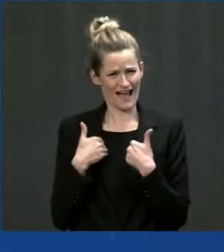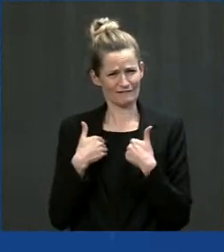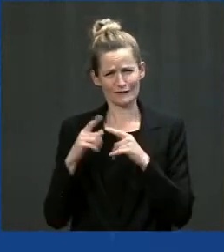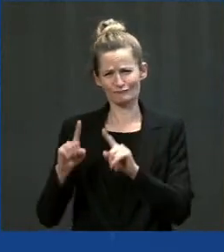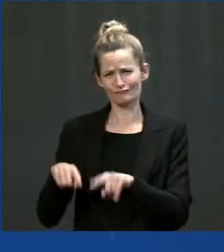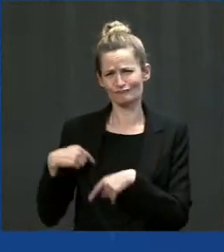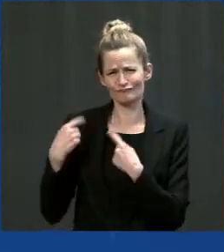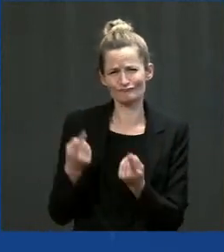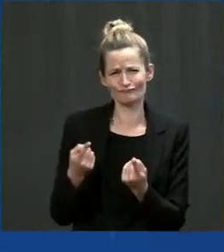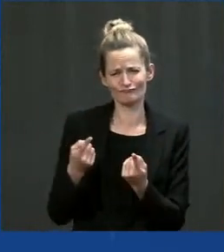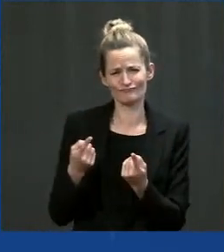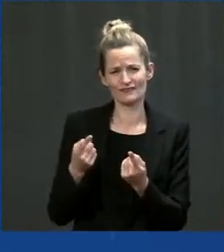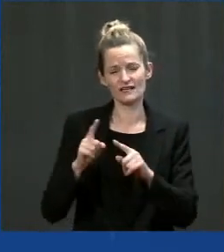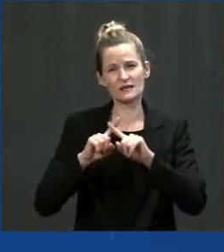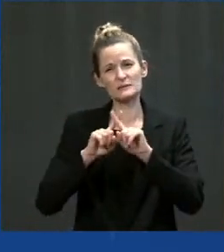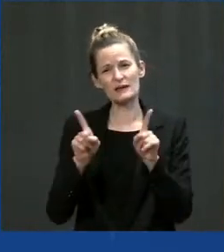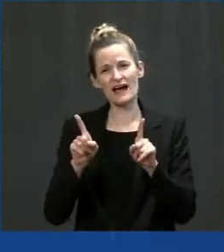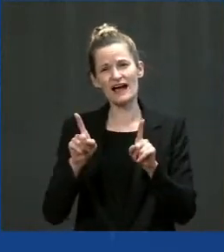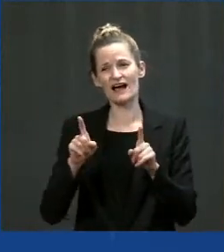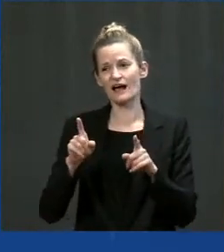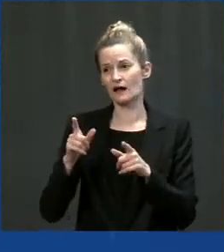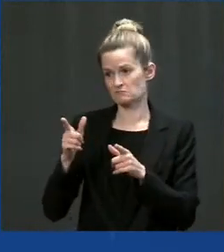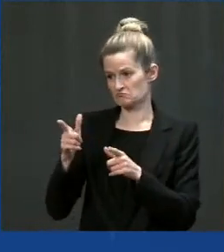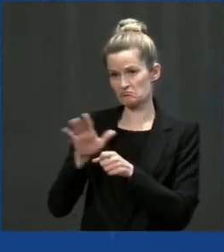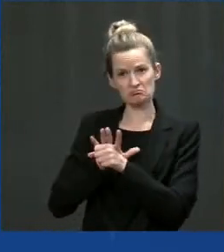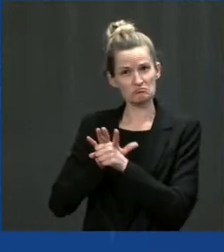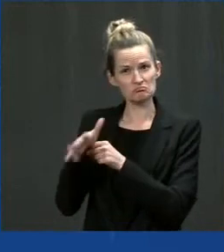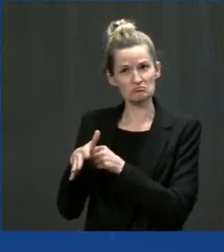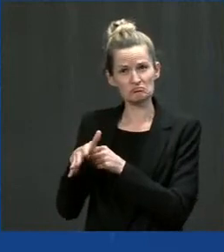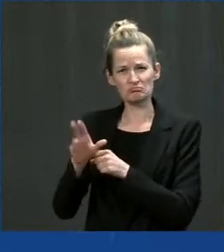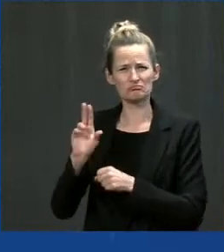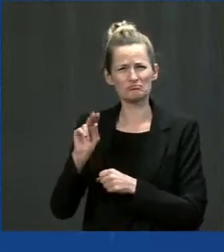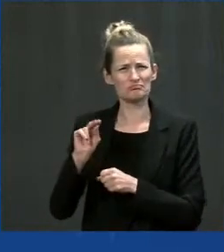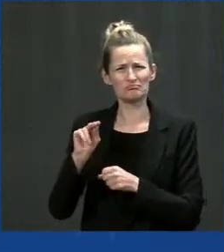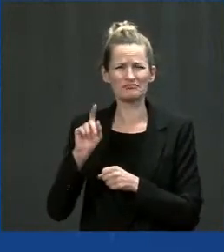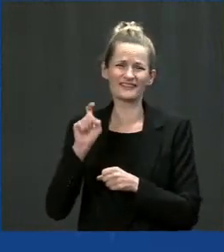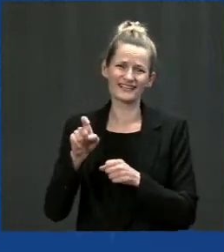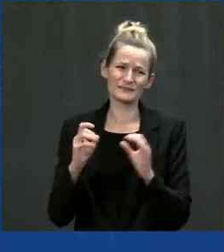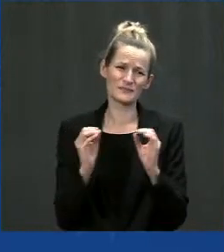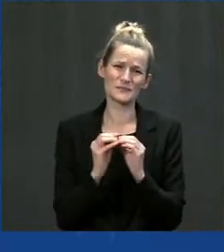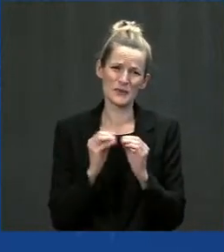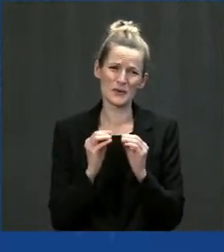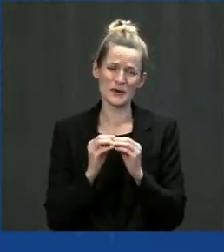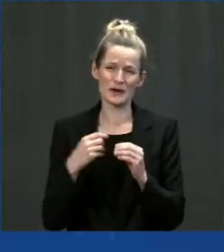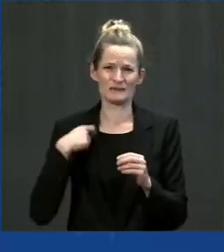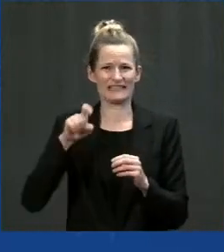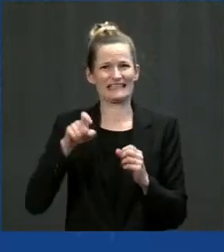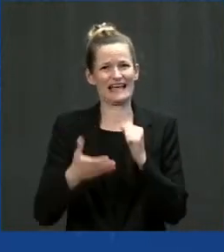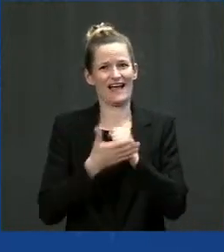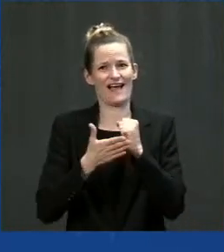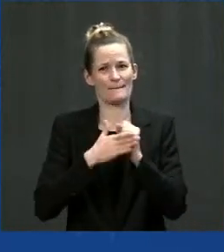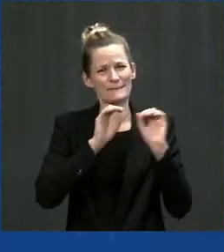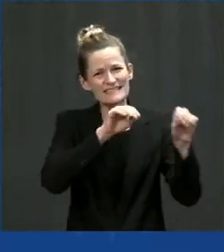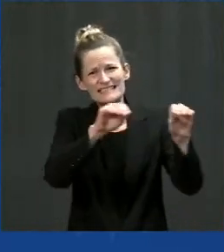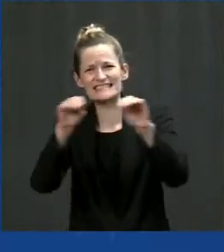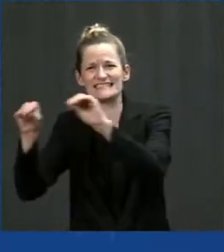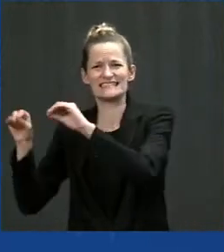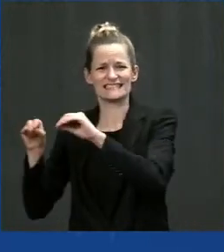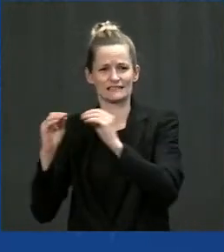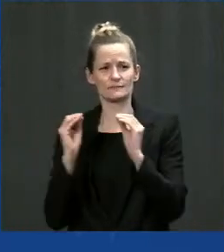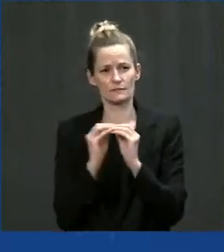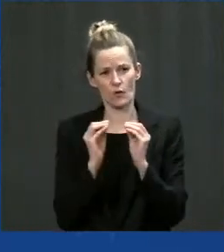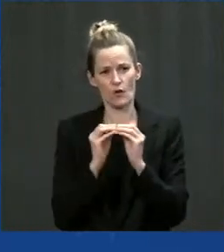And so federal assistance is vital in order to complete this project. And I'm hopeful that this